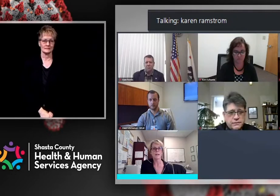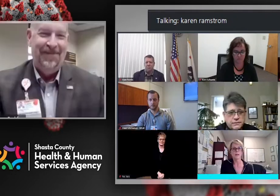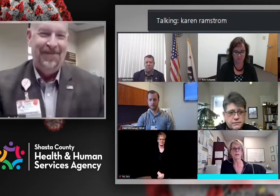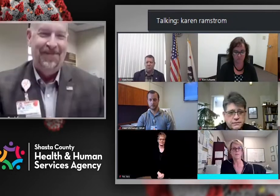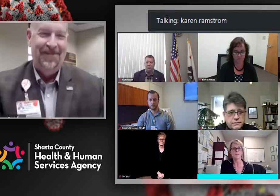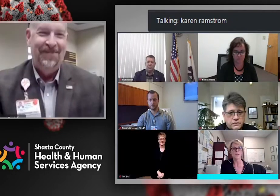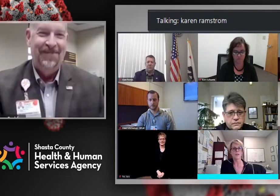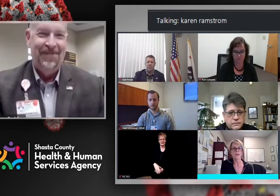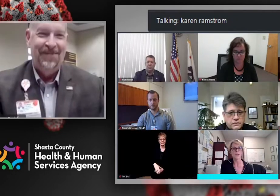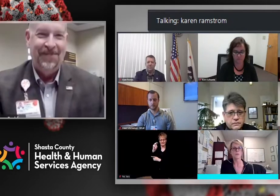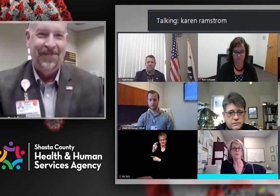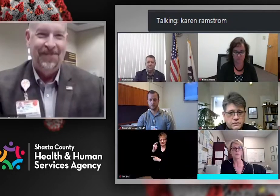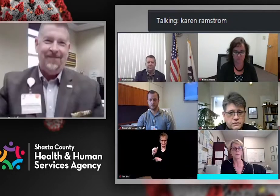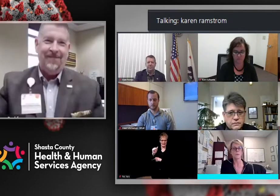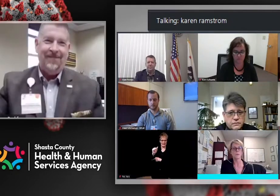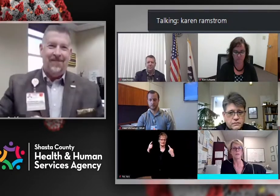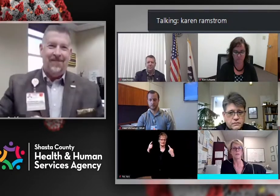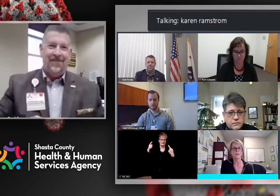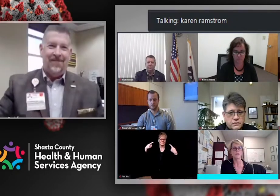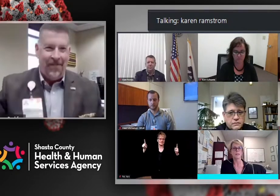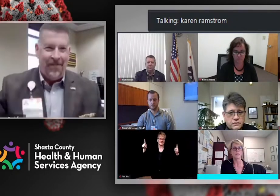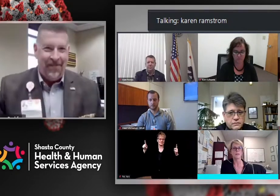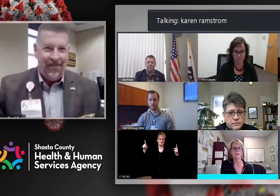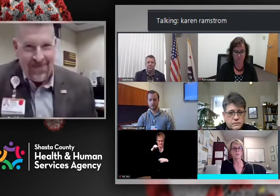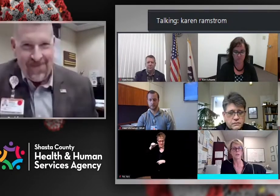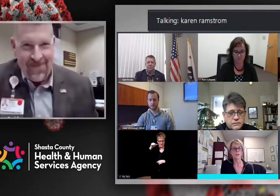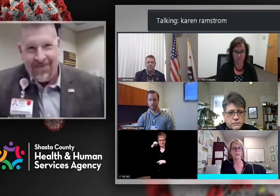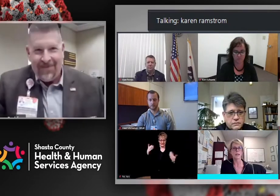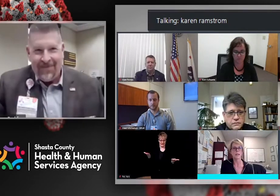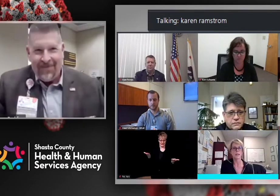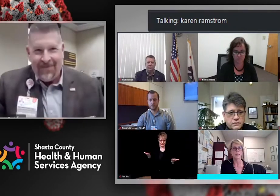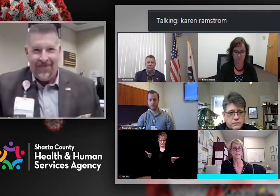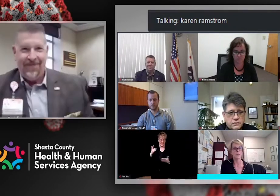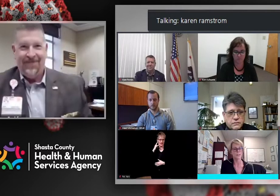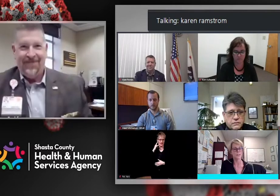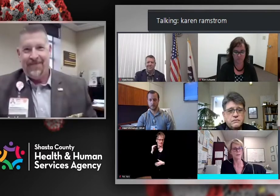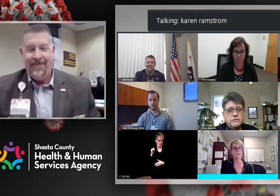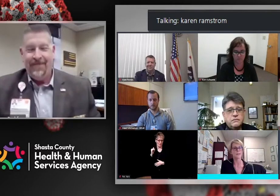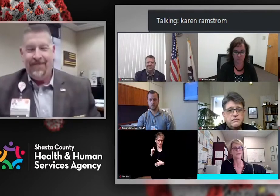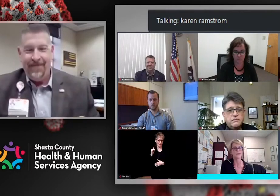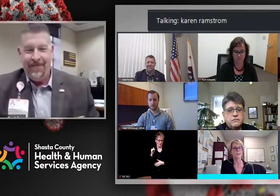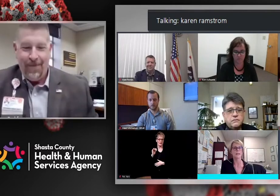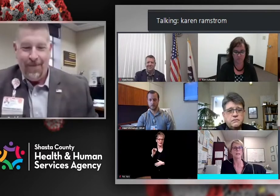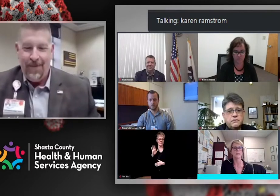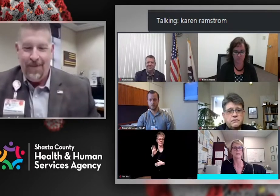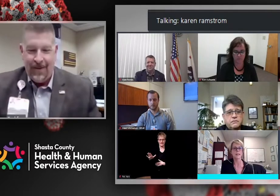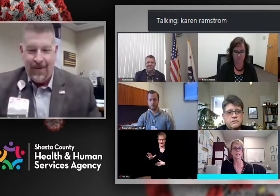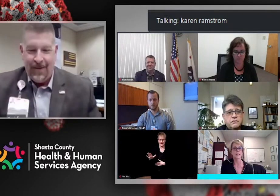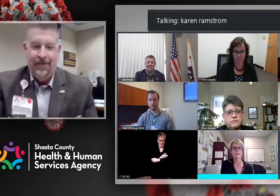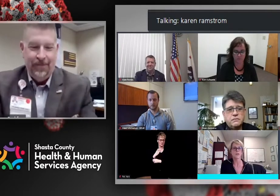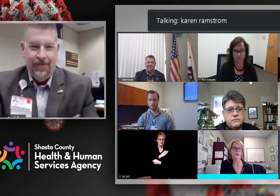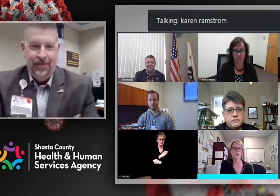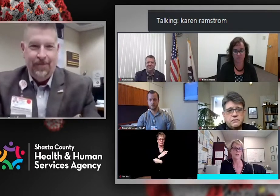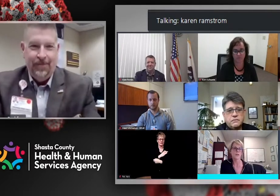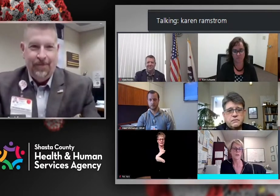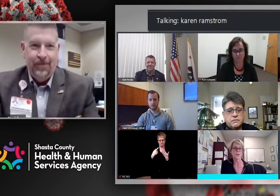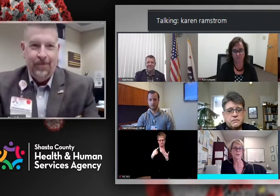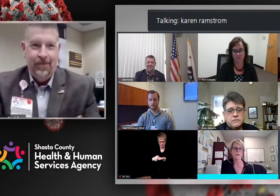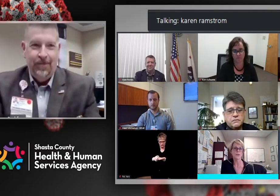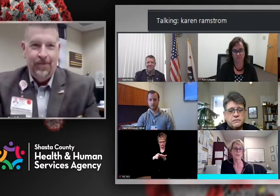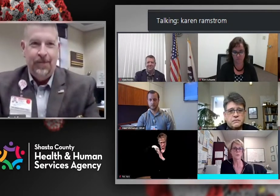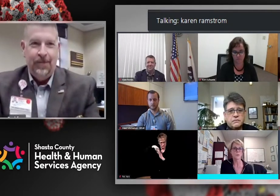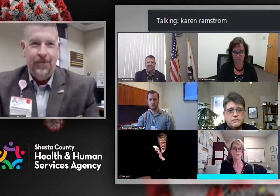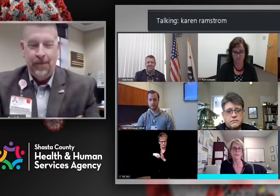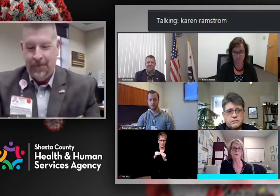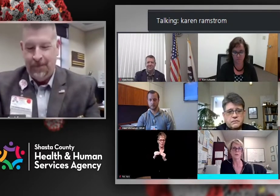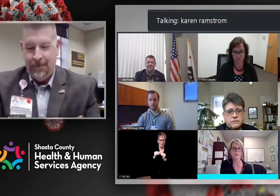the California Community Vaccine Advisory Committee had an emergency meeting to discuss that last night. We just got off a call with